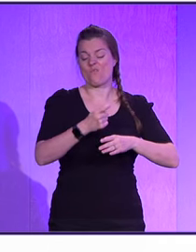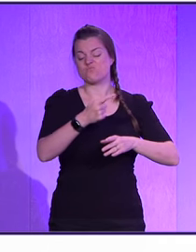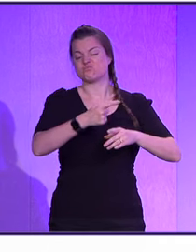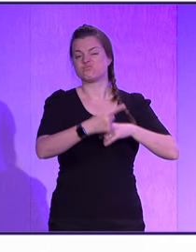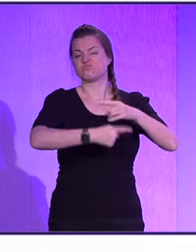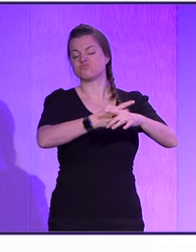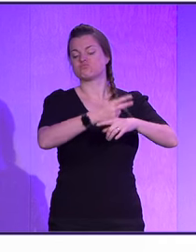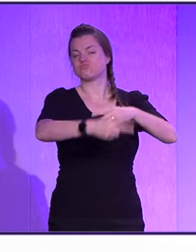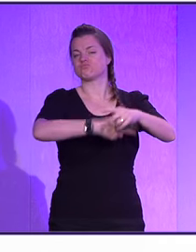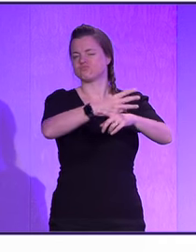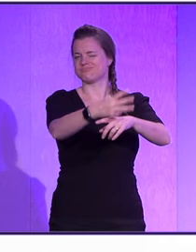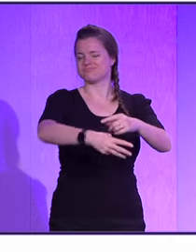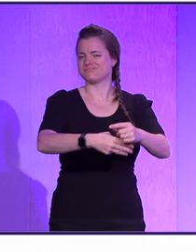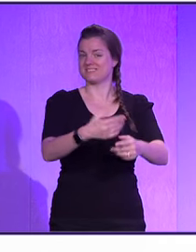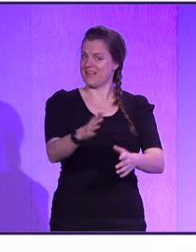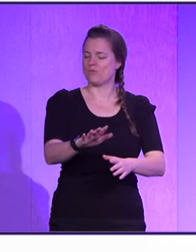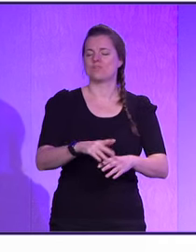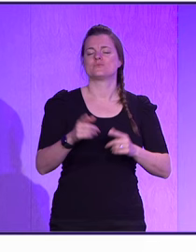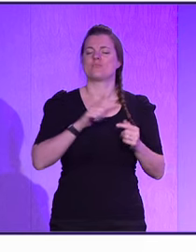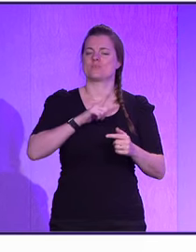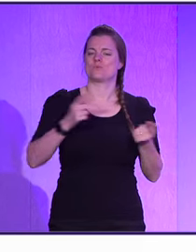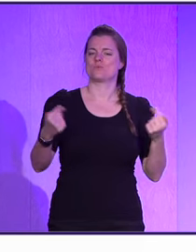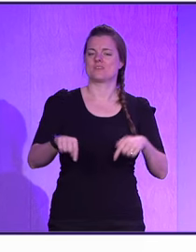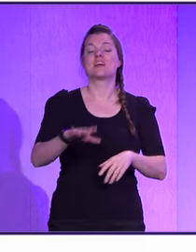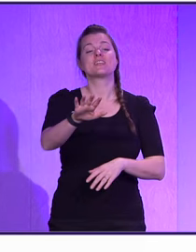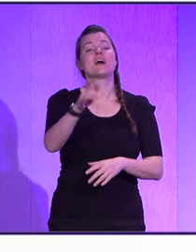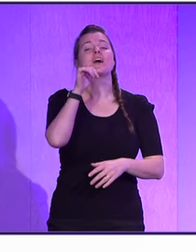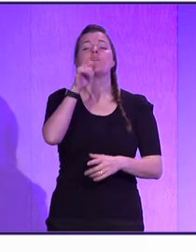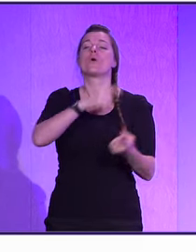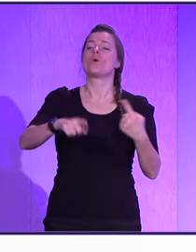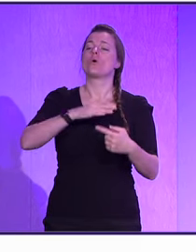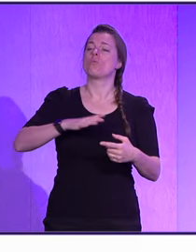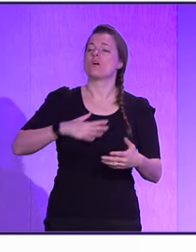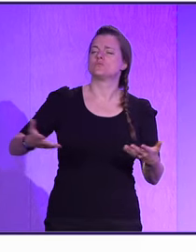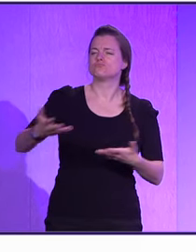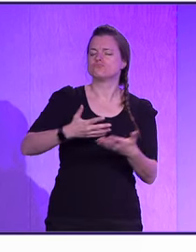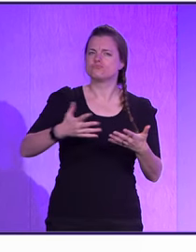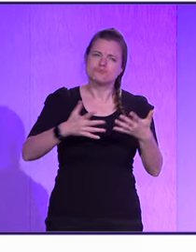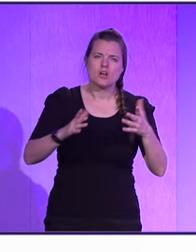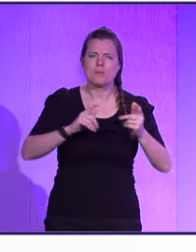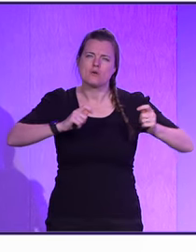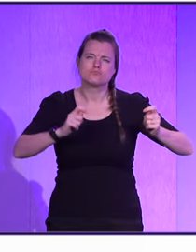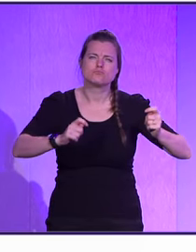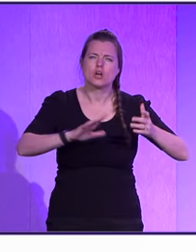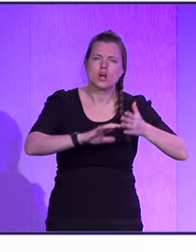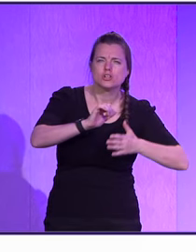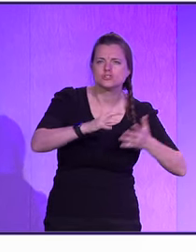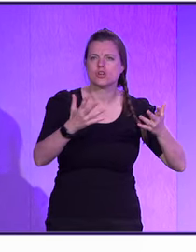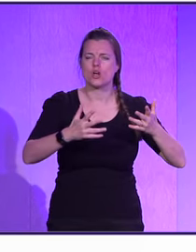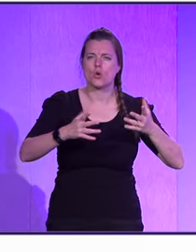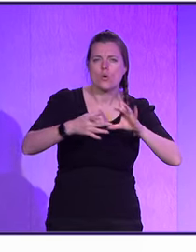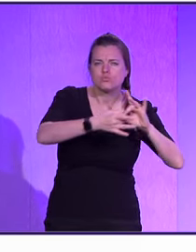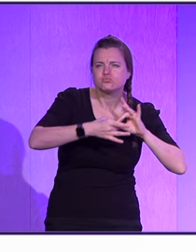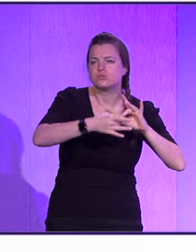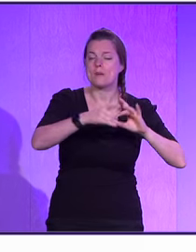So this is going to be a talk about that. And I know we're all about here about talking about culture and collaborating, but